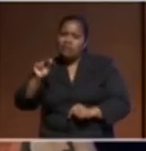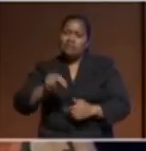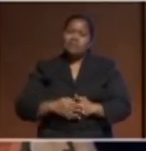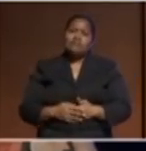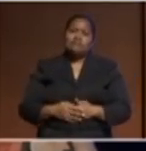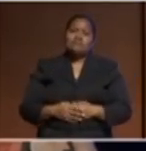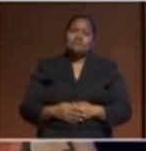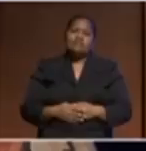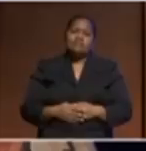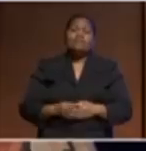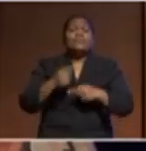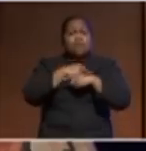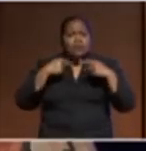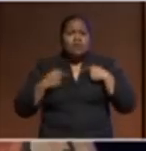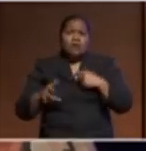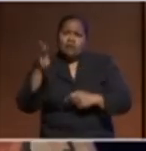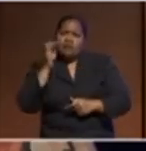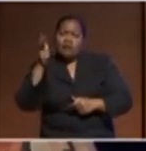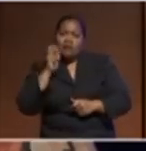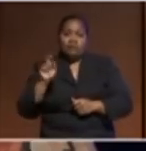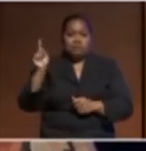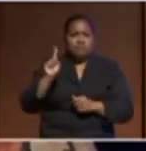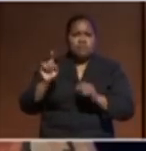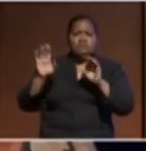what we've also heard is the role that